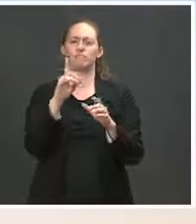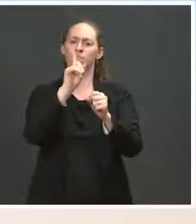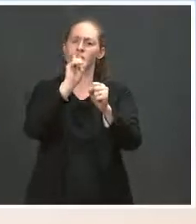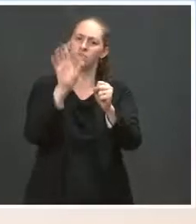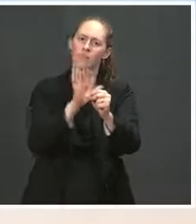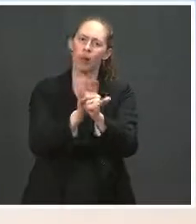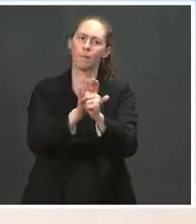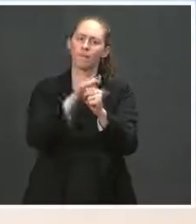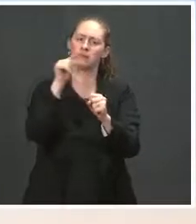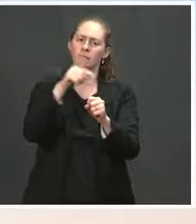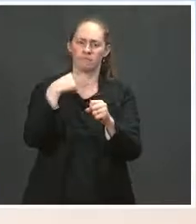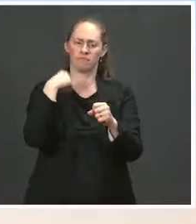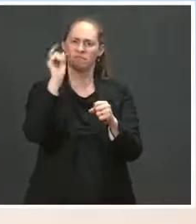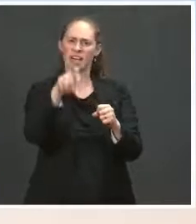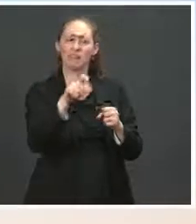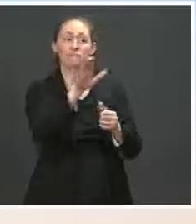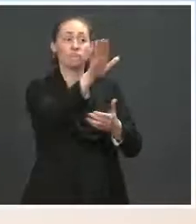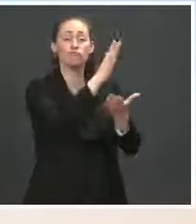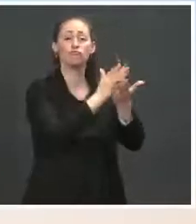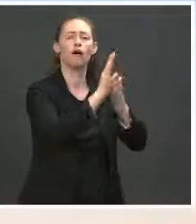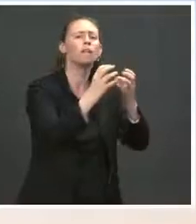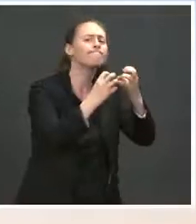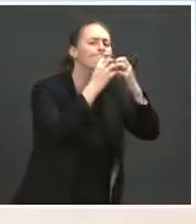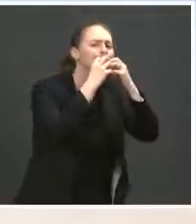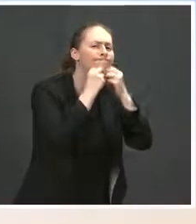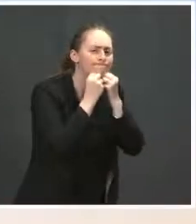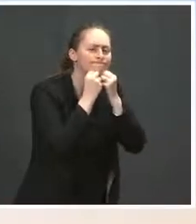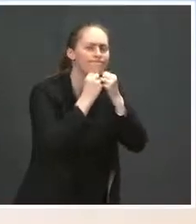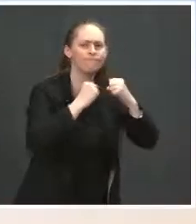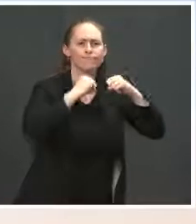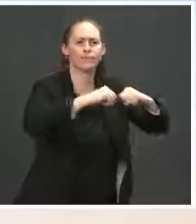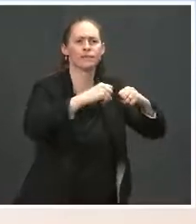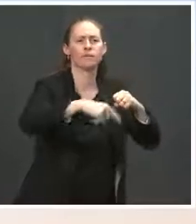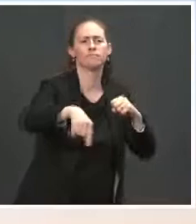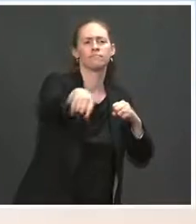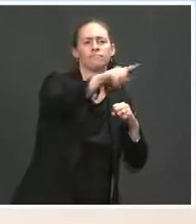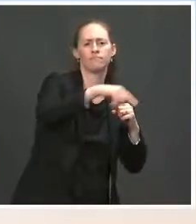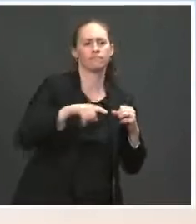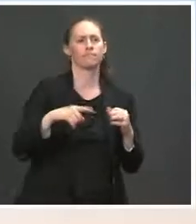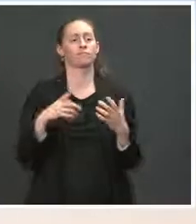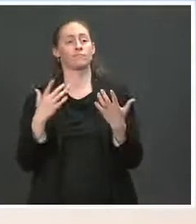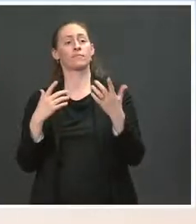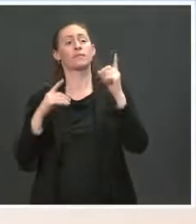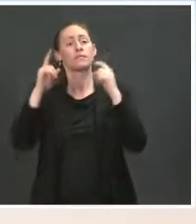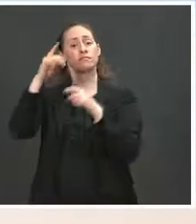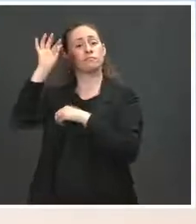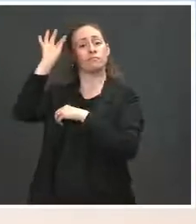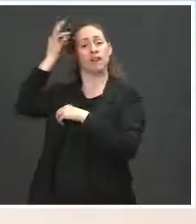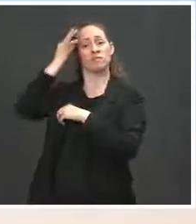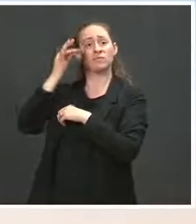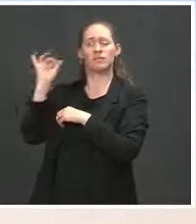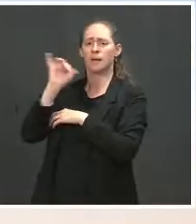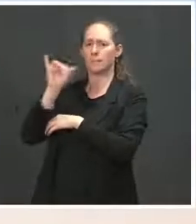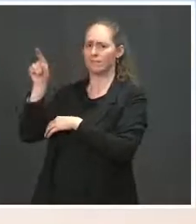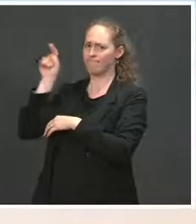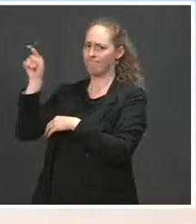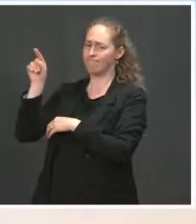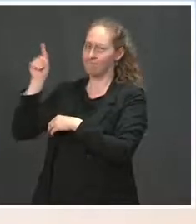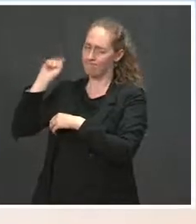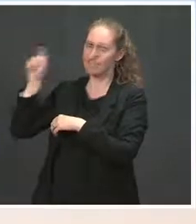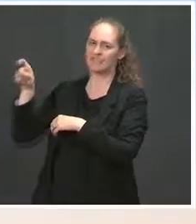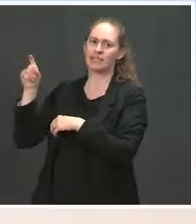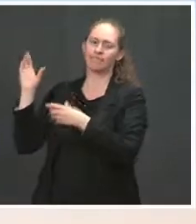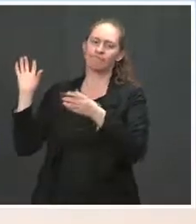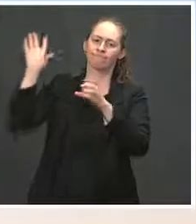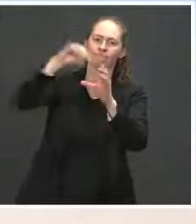I talked about how we are putting the full weight of our federal government behind a cross-departmental missing and murdered unit